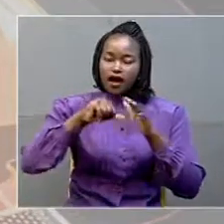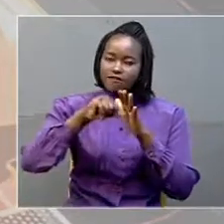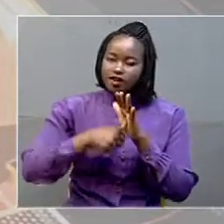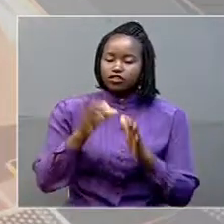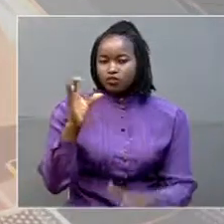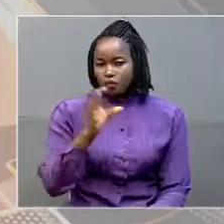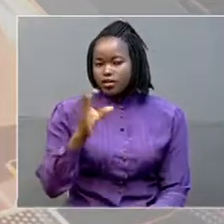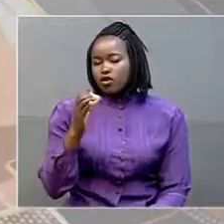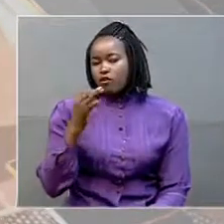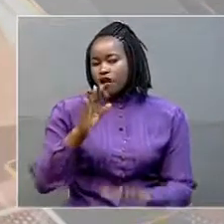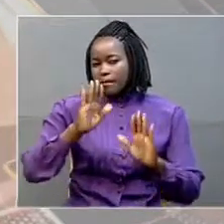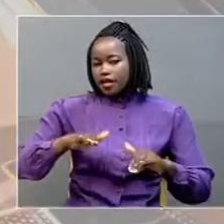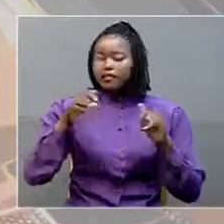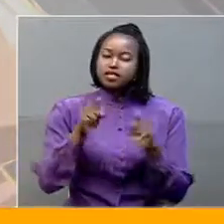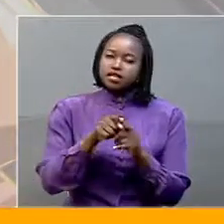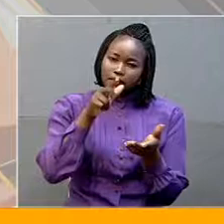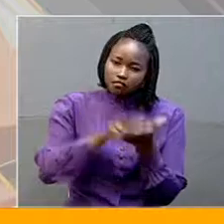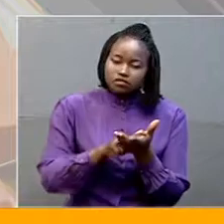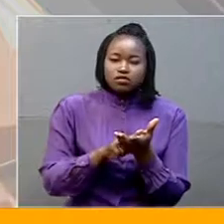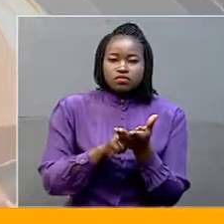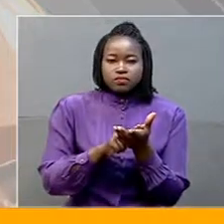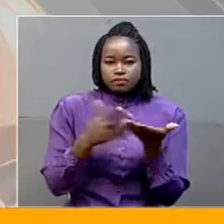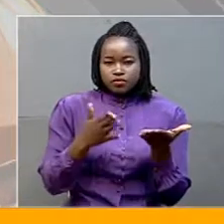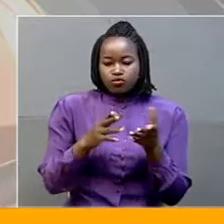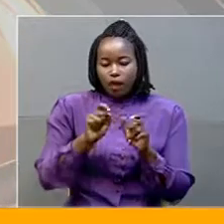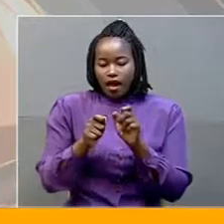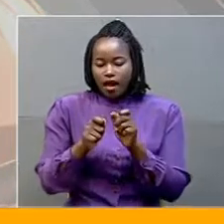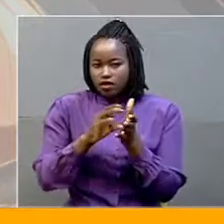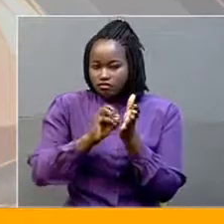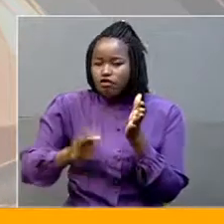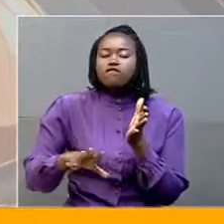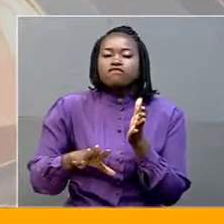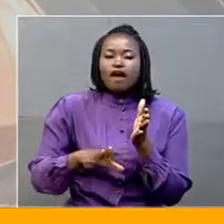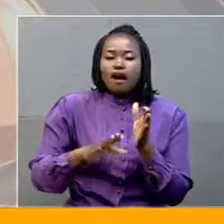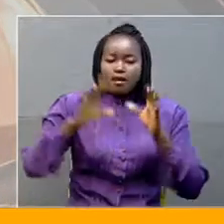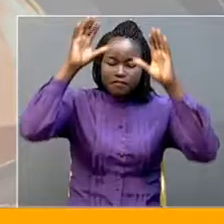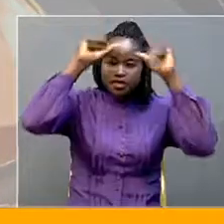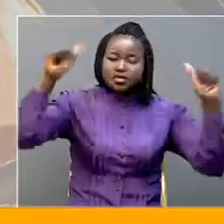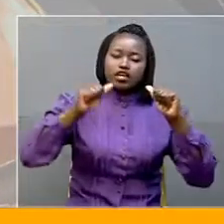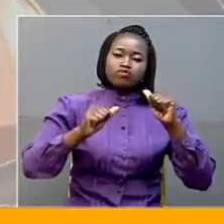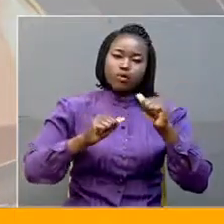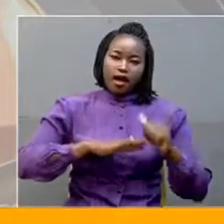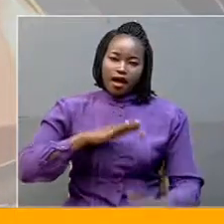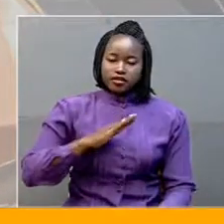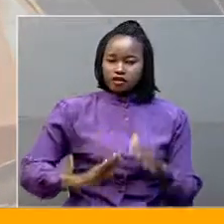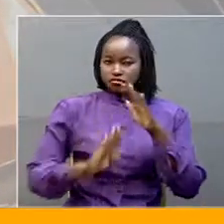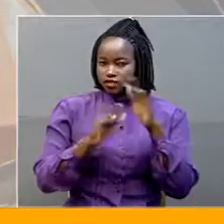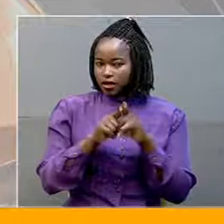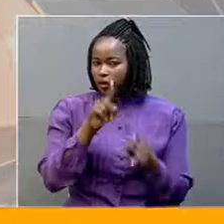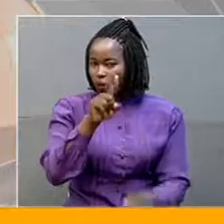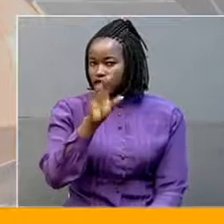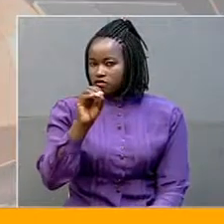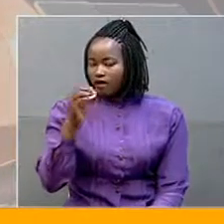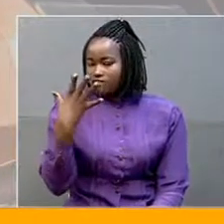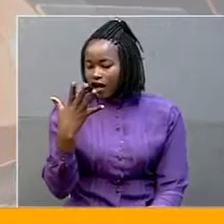a proposal to edit the presidential age limit out of the Constitution. According to the 105-page report, the